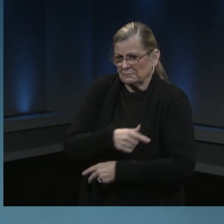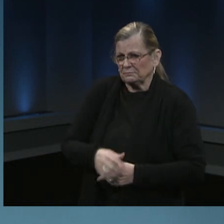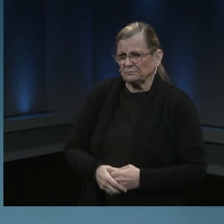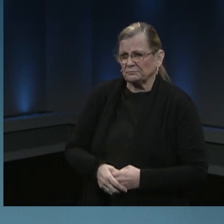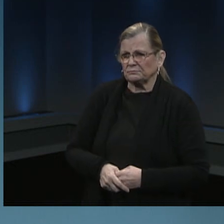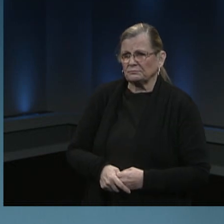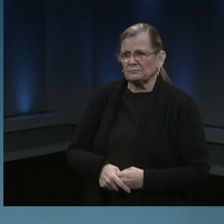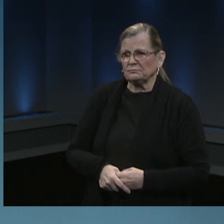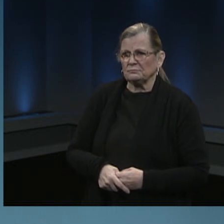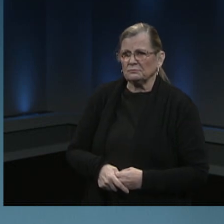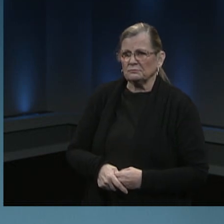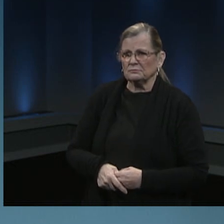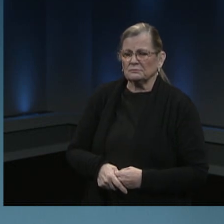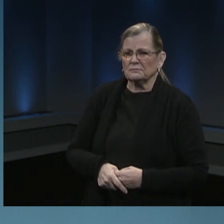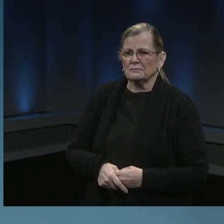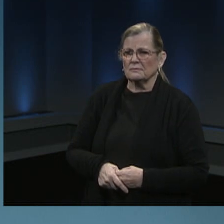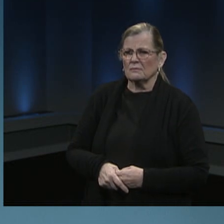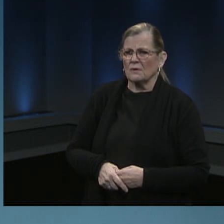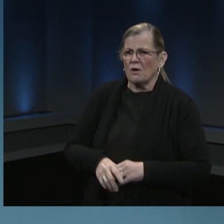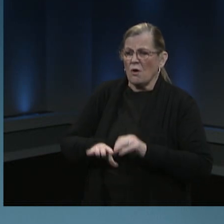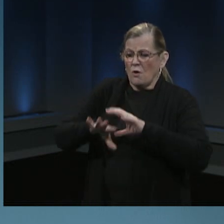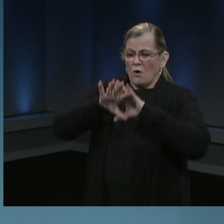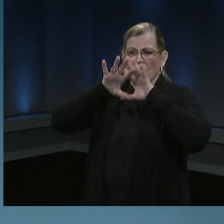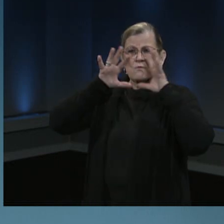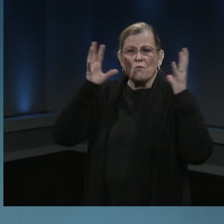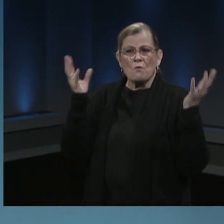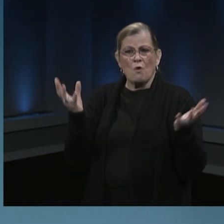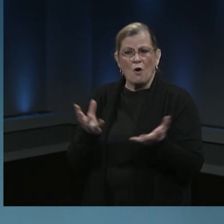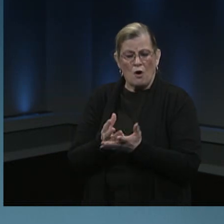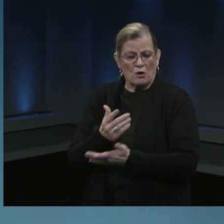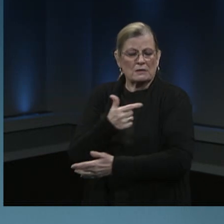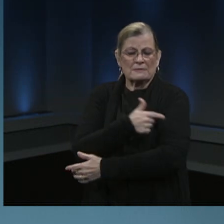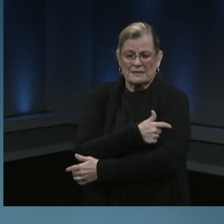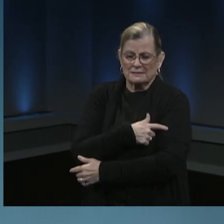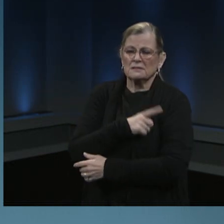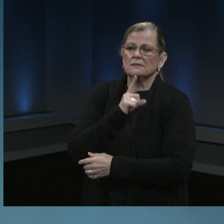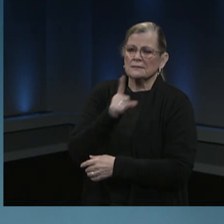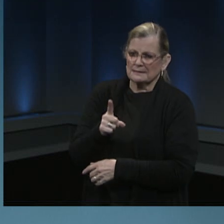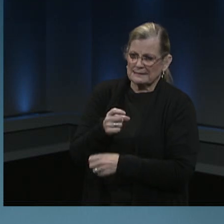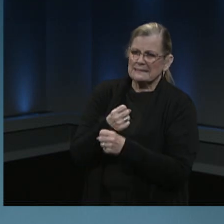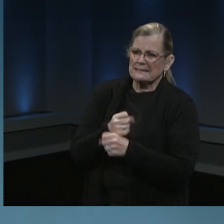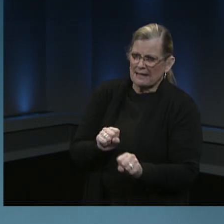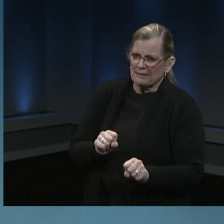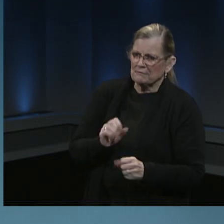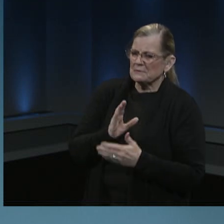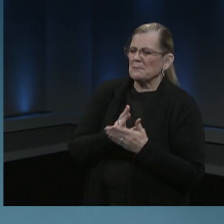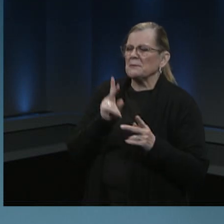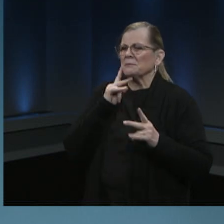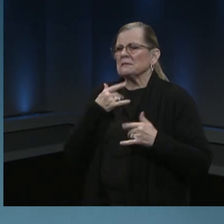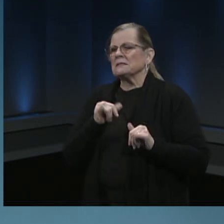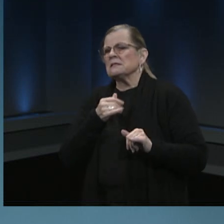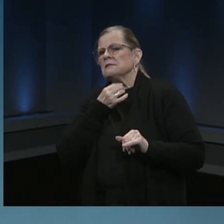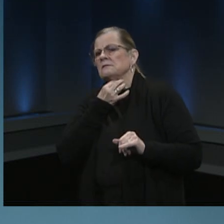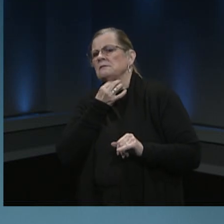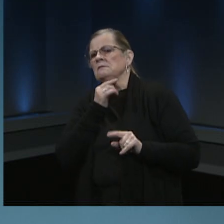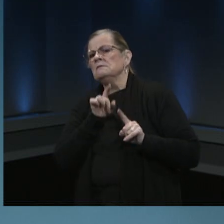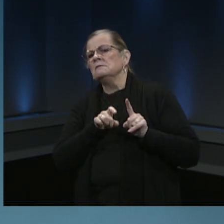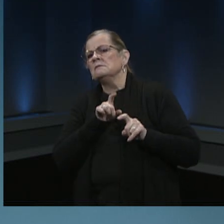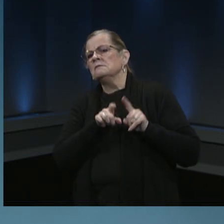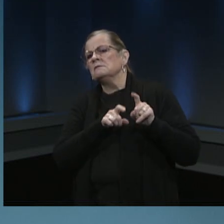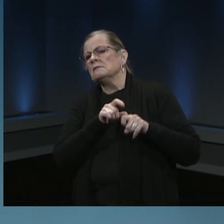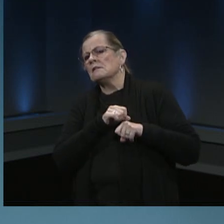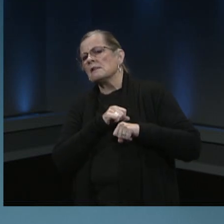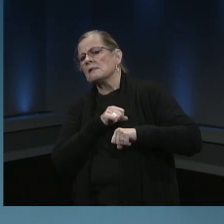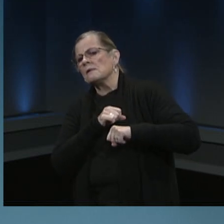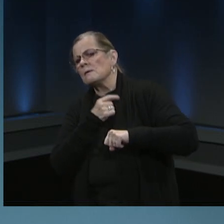is overall safe and effective, people often want to know more specifically, will the vaccine work in